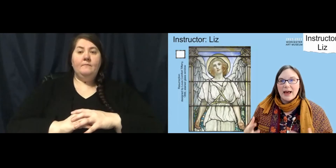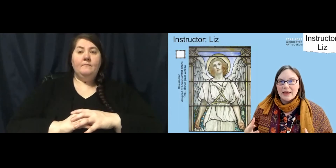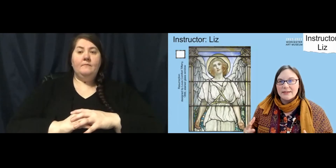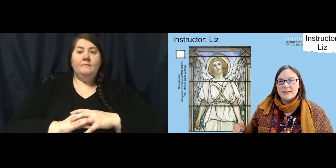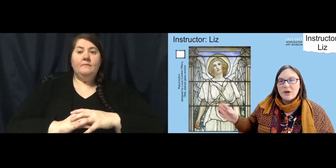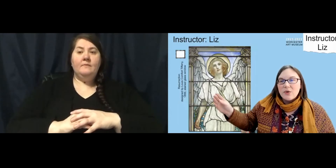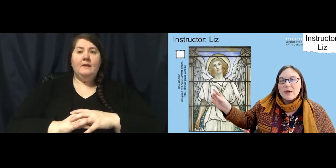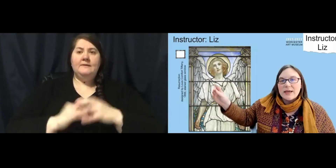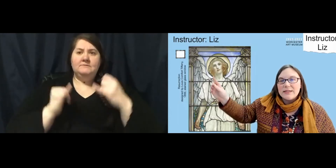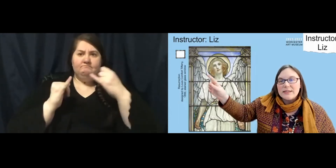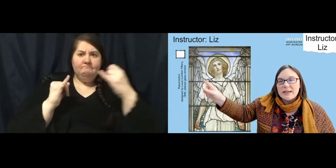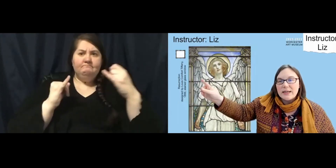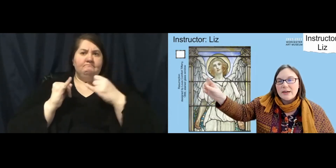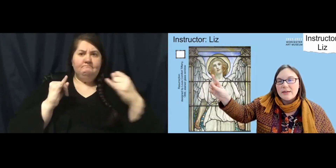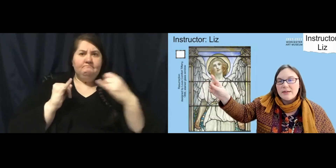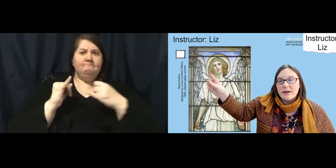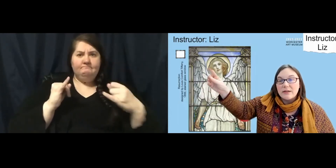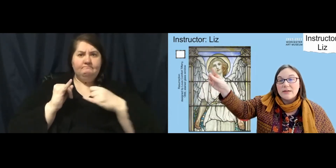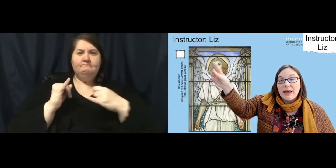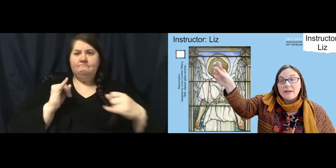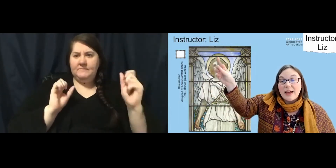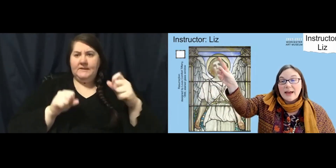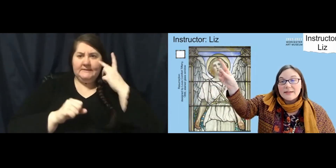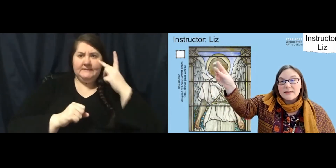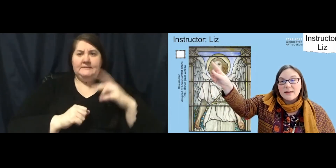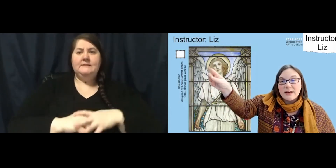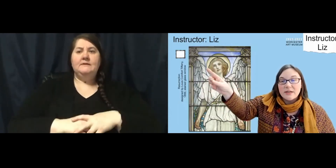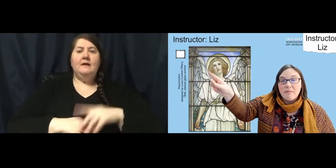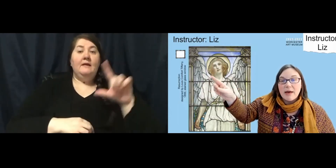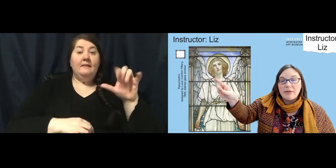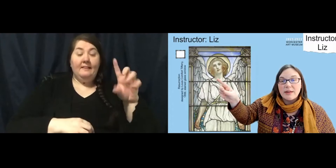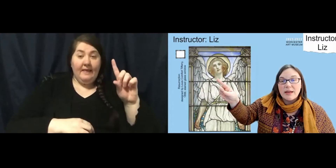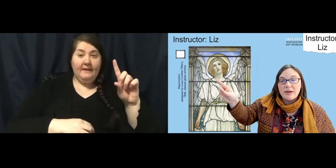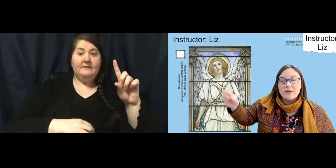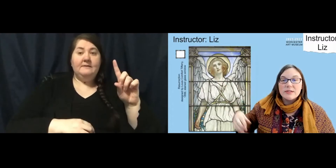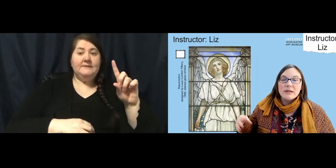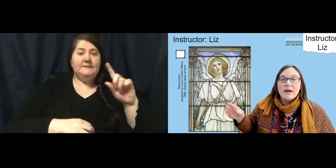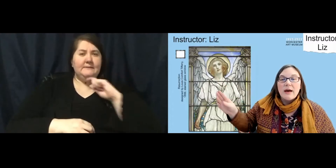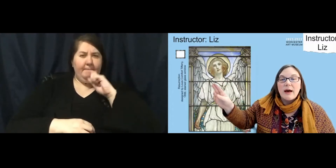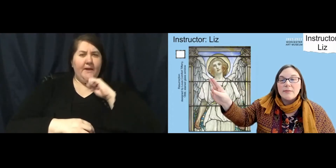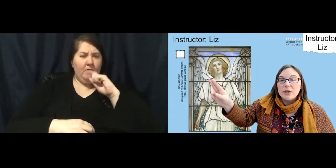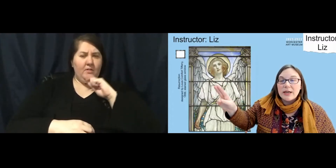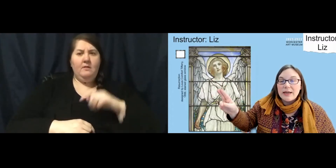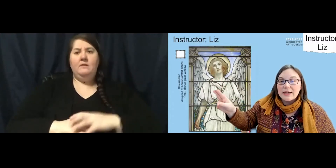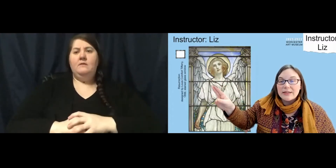lines. We can see the lead lines. Lead is a metal that they use to connect the